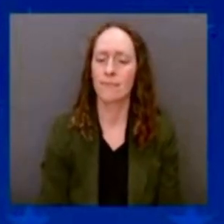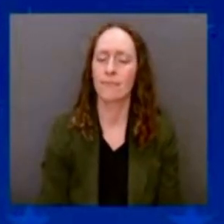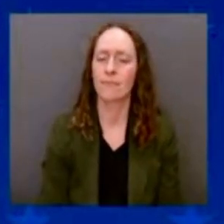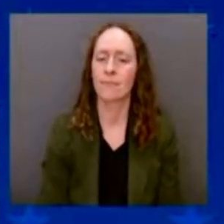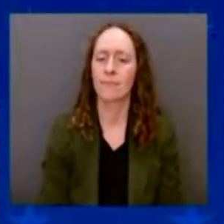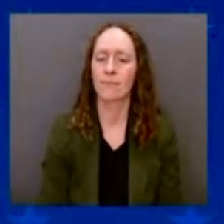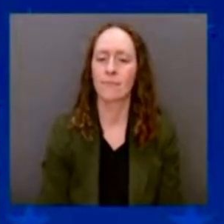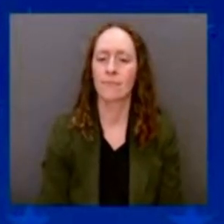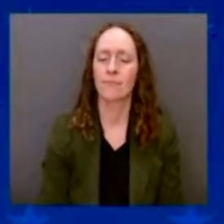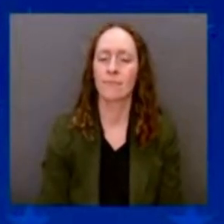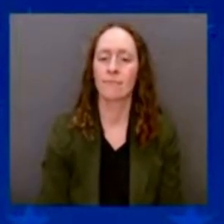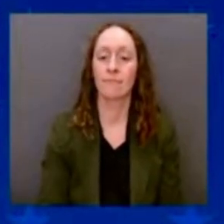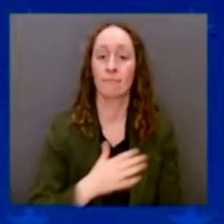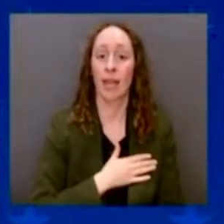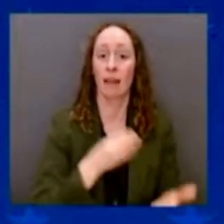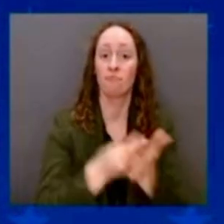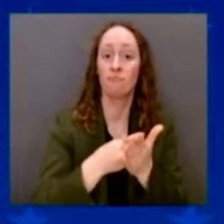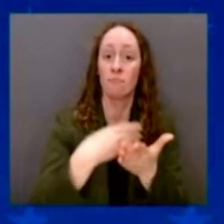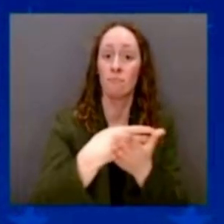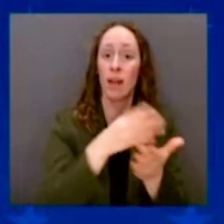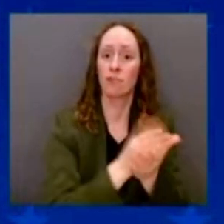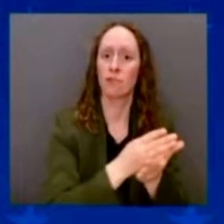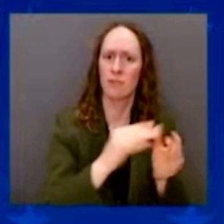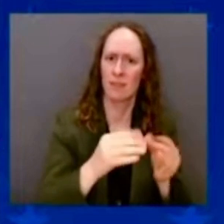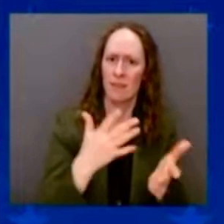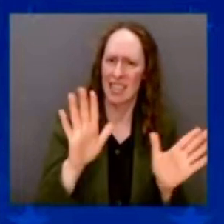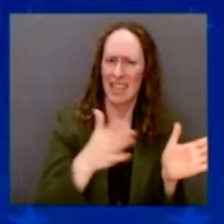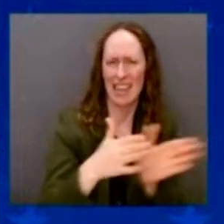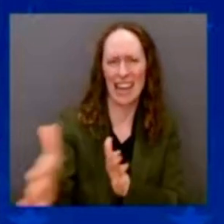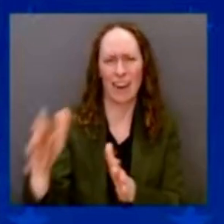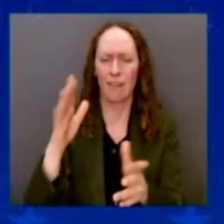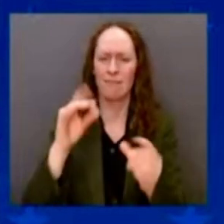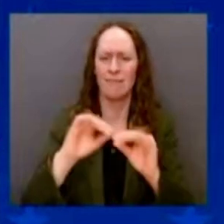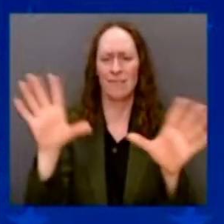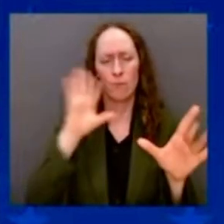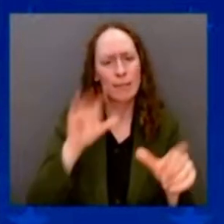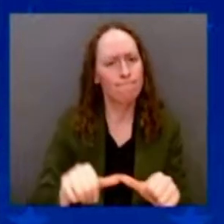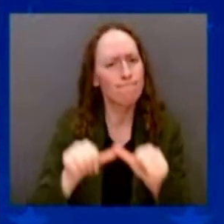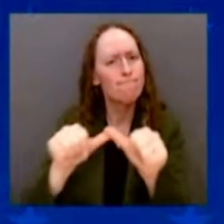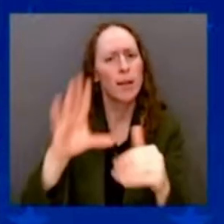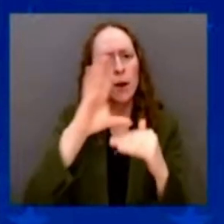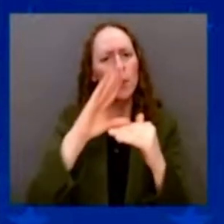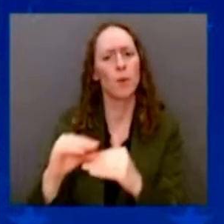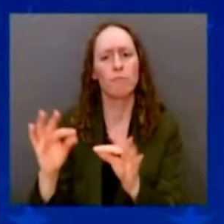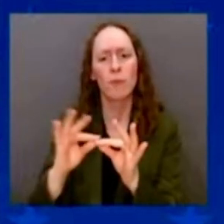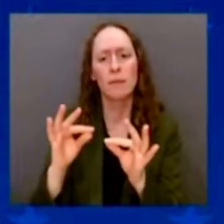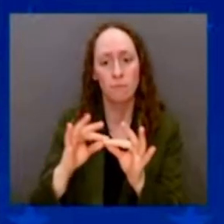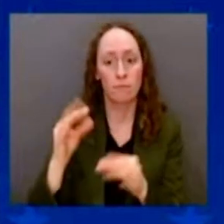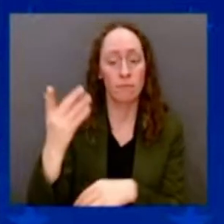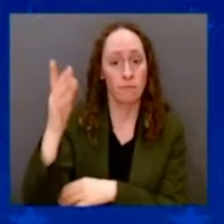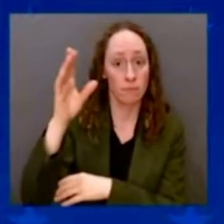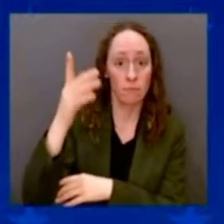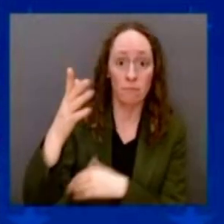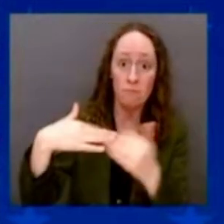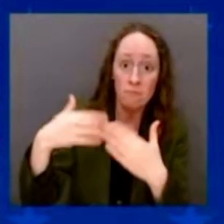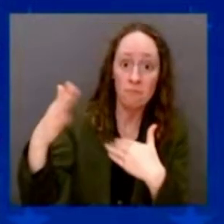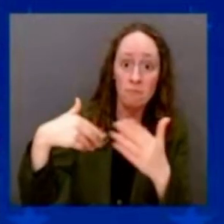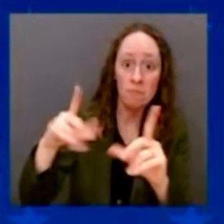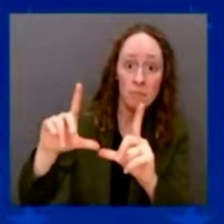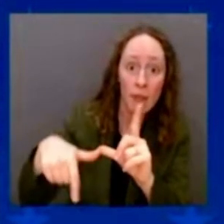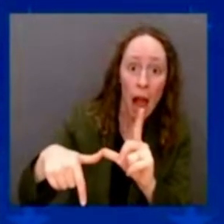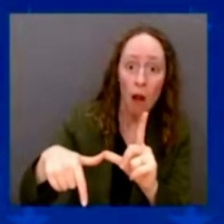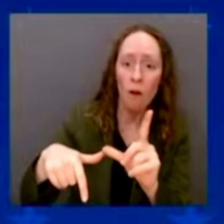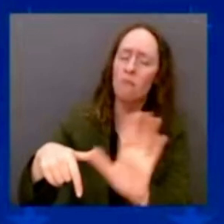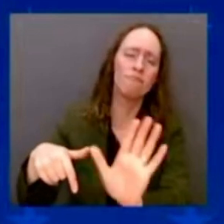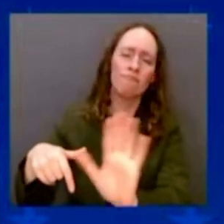expire if I don't get them done again. My MAGA Republicans all voted to get rid of the Affordable Care Act. They voted to get rid of it